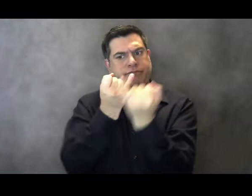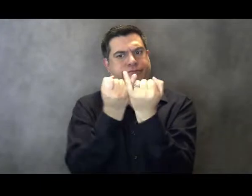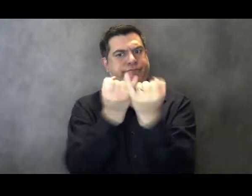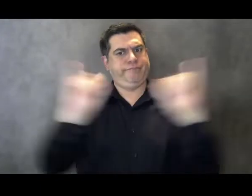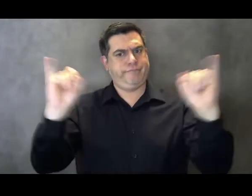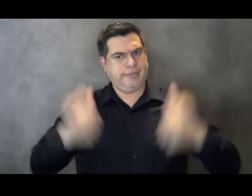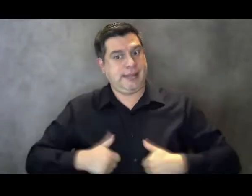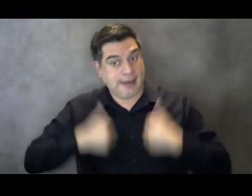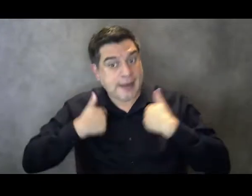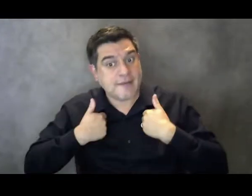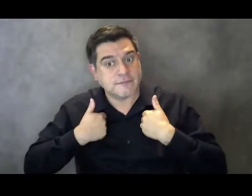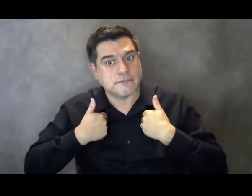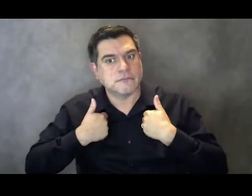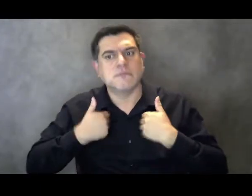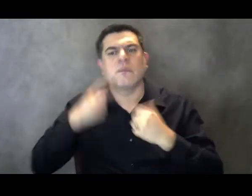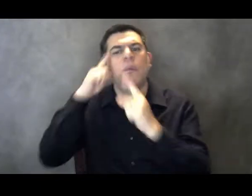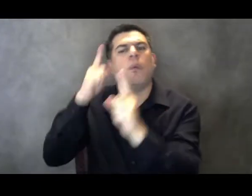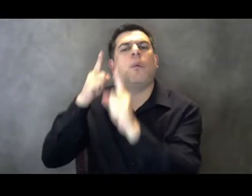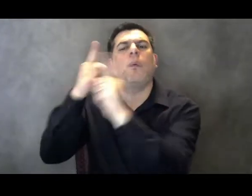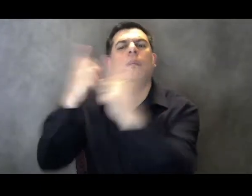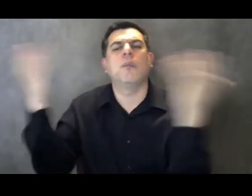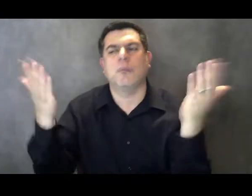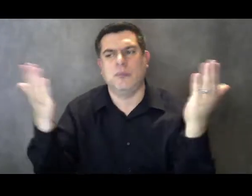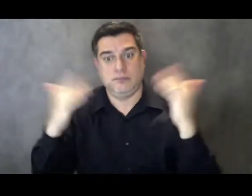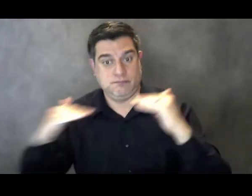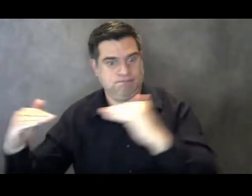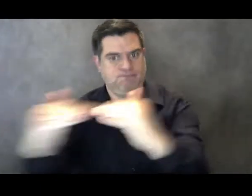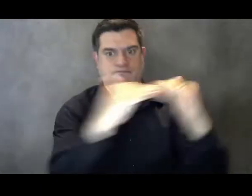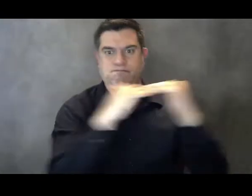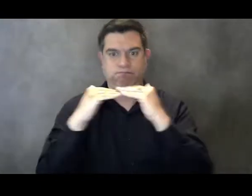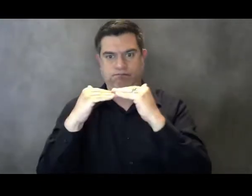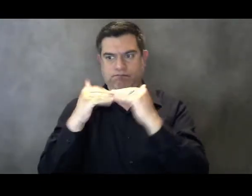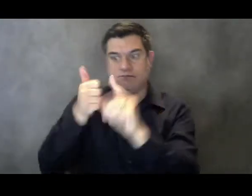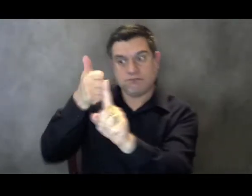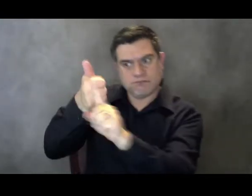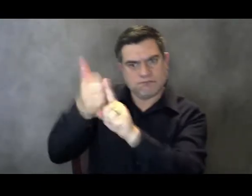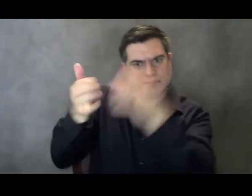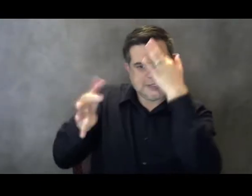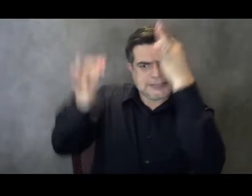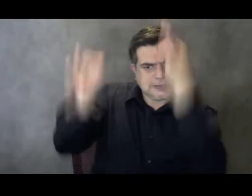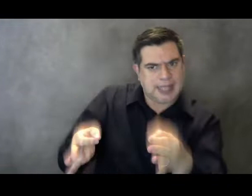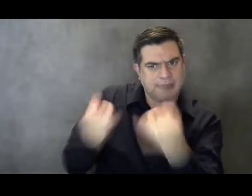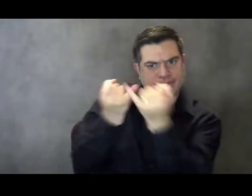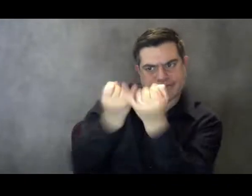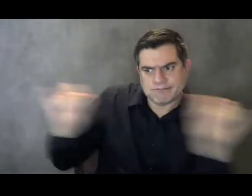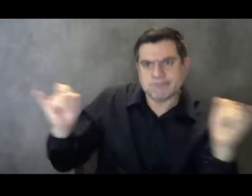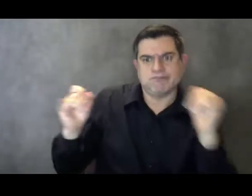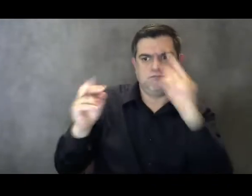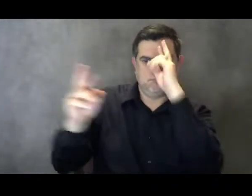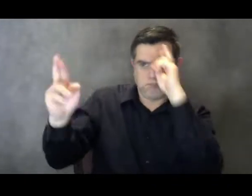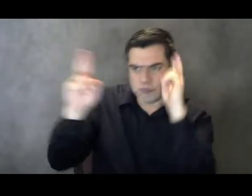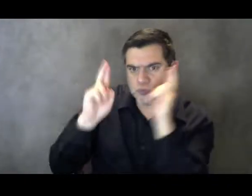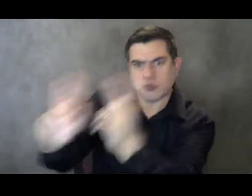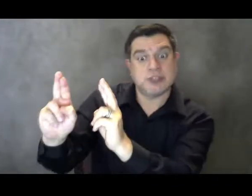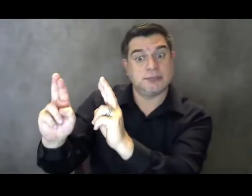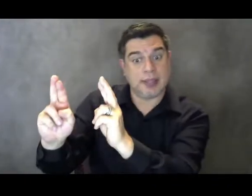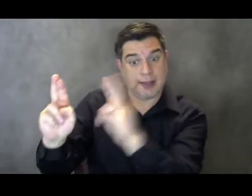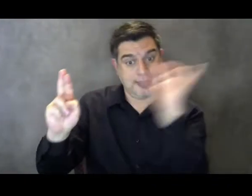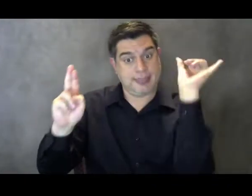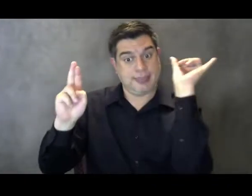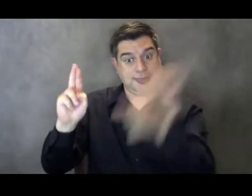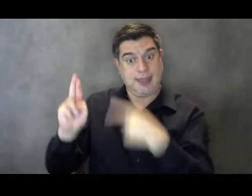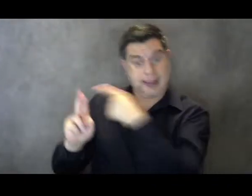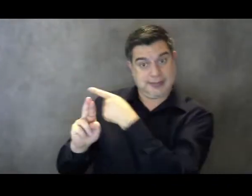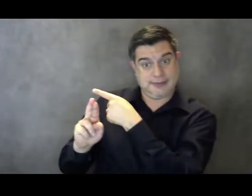choose, working towards equal opportunities, self-determination, and self-respect. As the